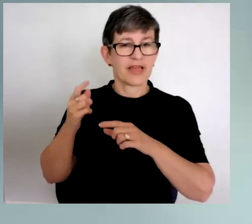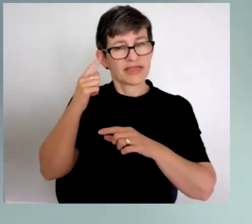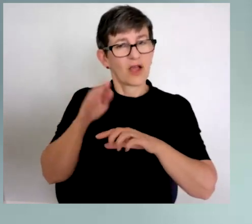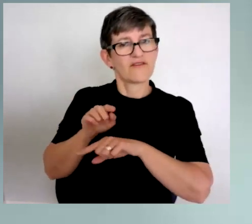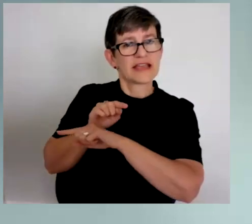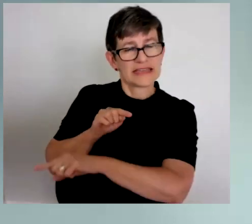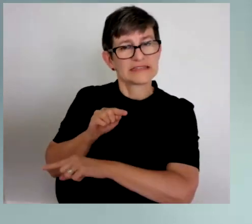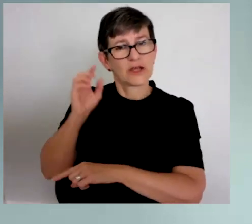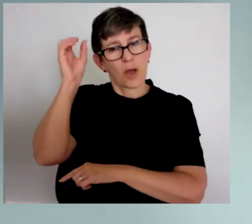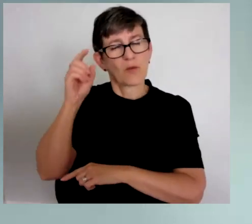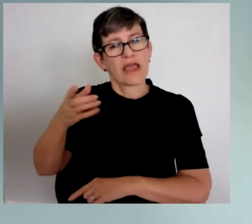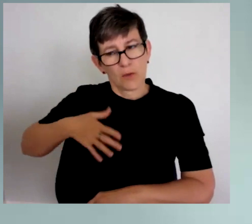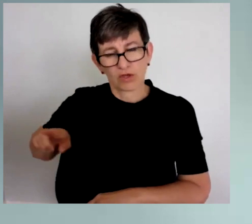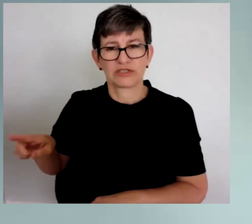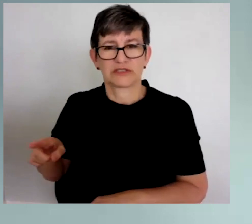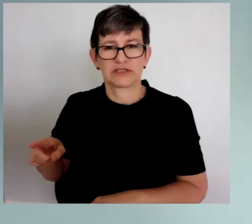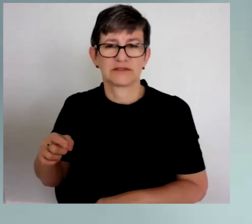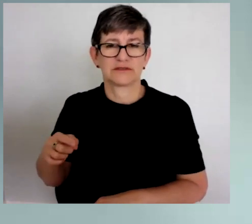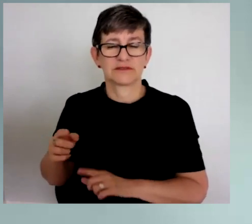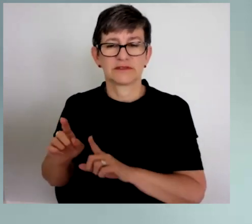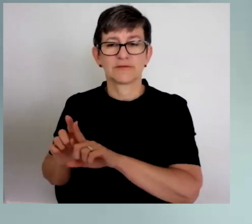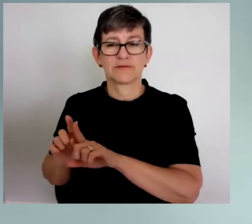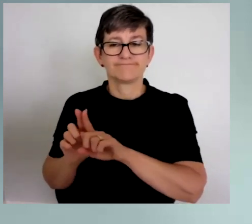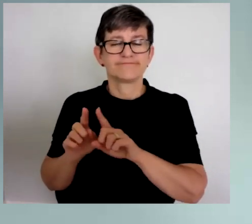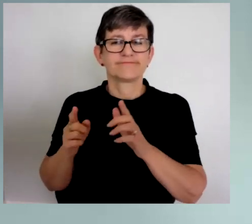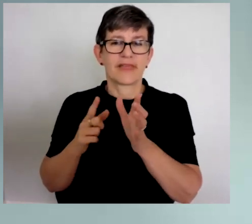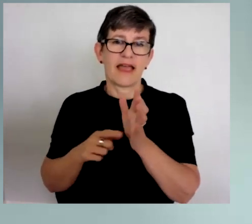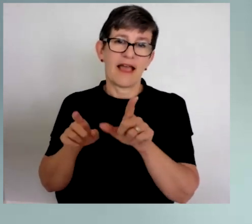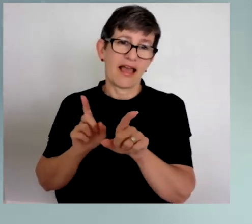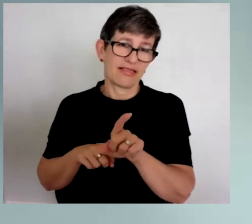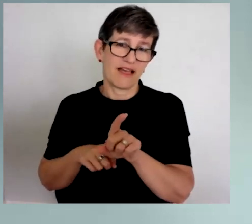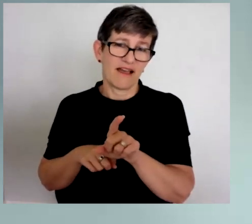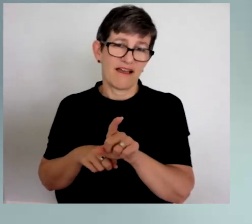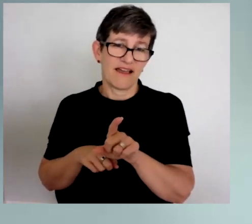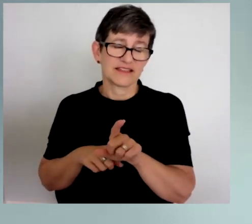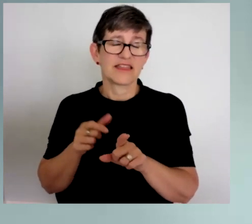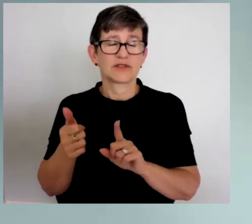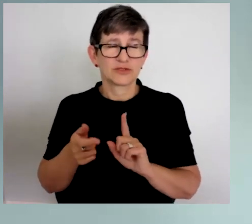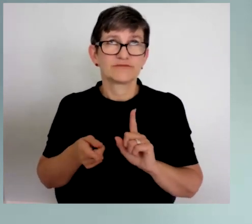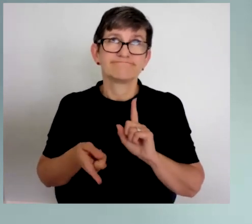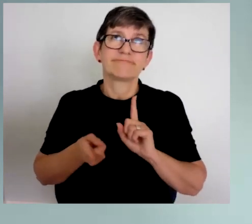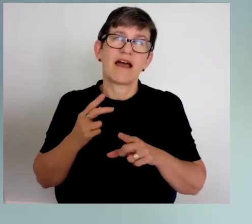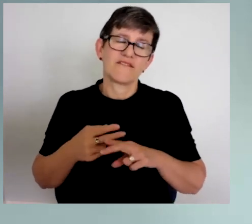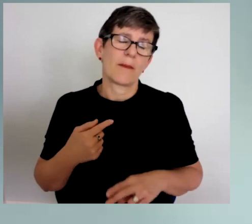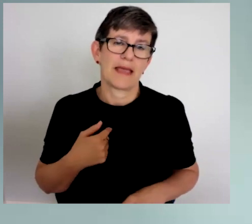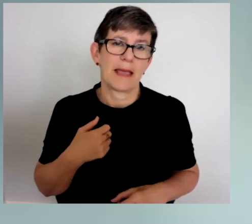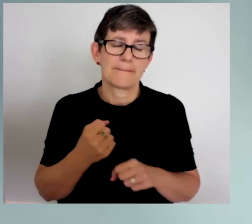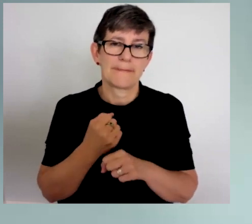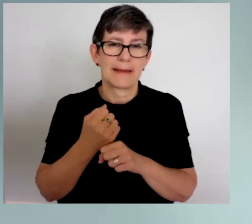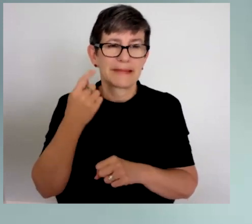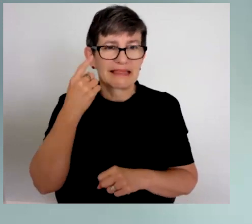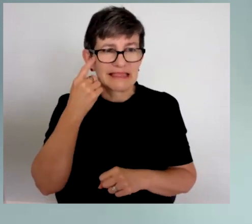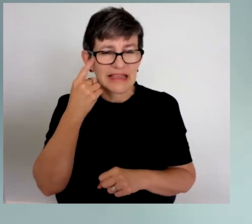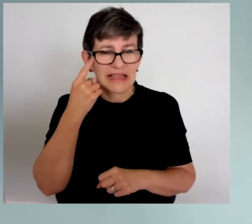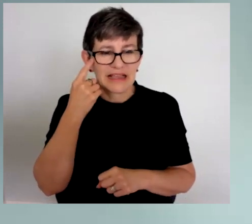an ally in that moment. And so that was a really good learning opportunity for me. And it really but it really made me